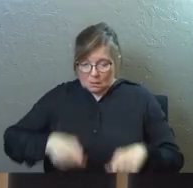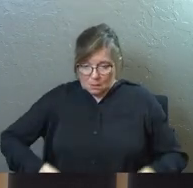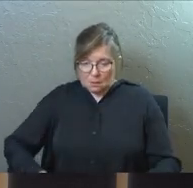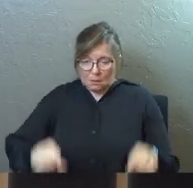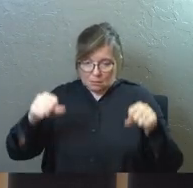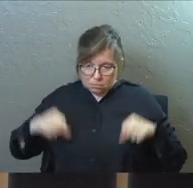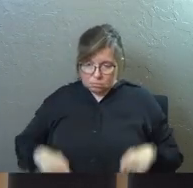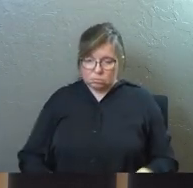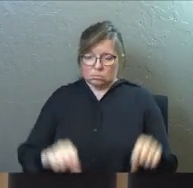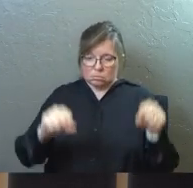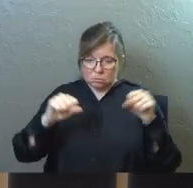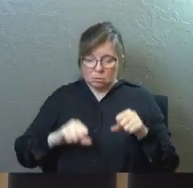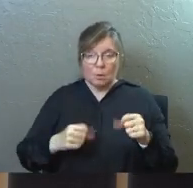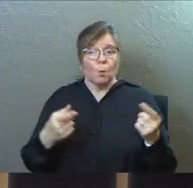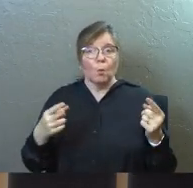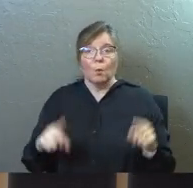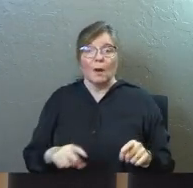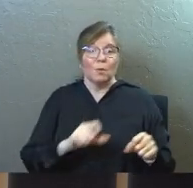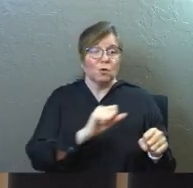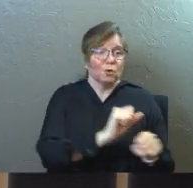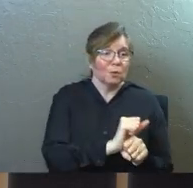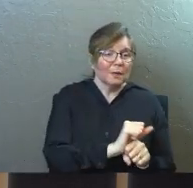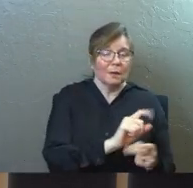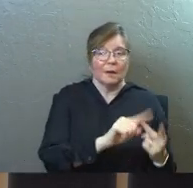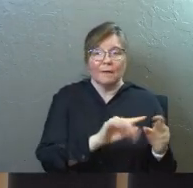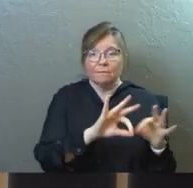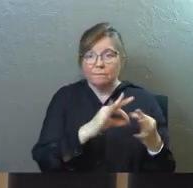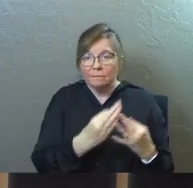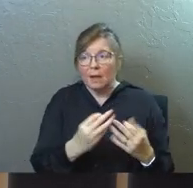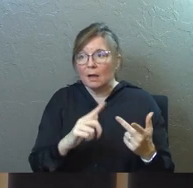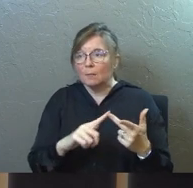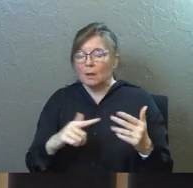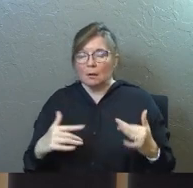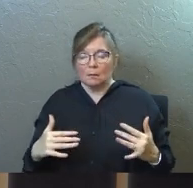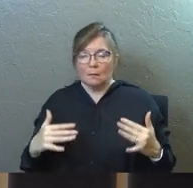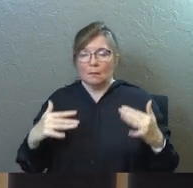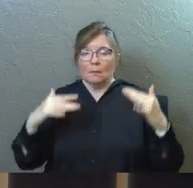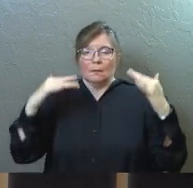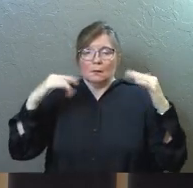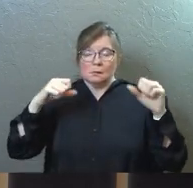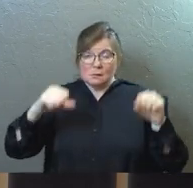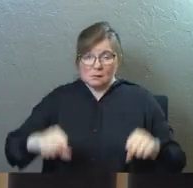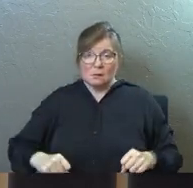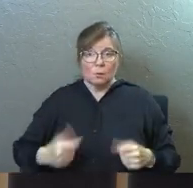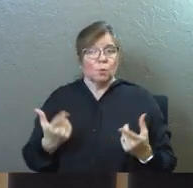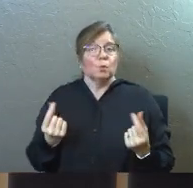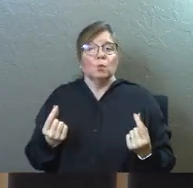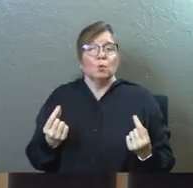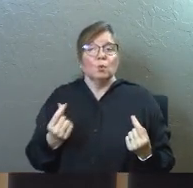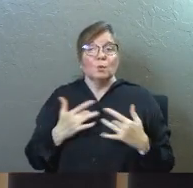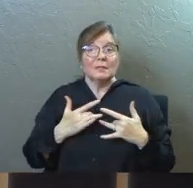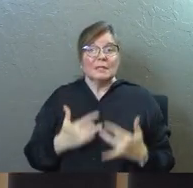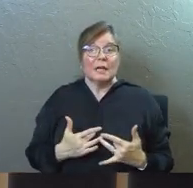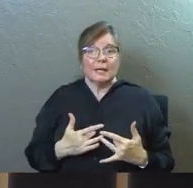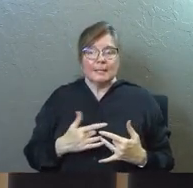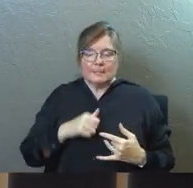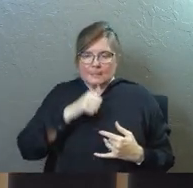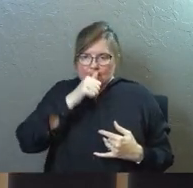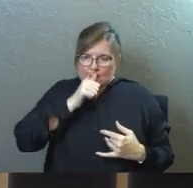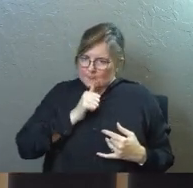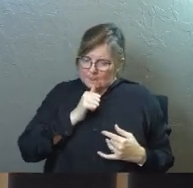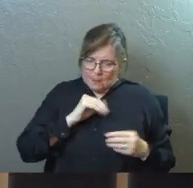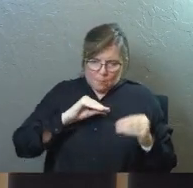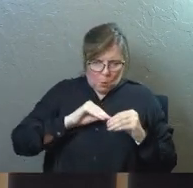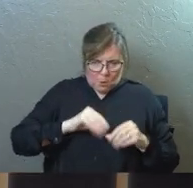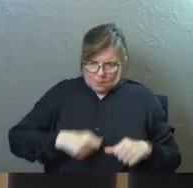And what happens when your career or your family or whatever starts just getting overwhelming? Guess what we all do? We all row